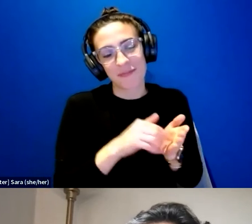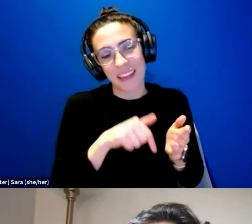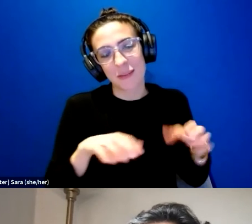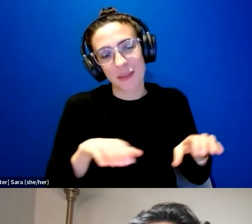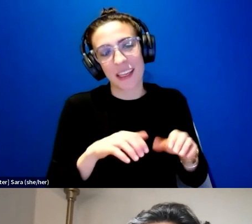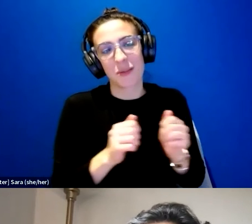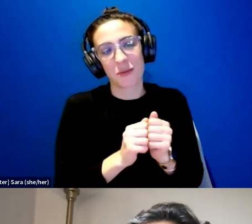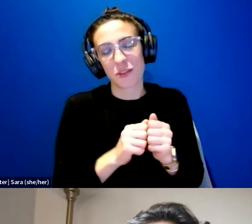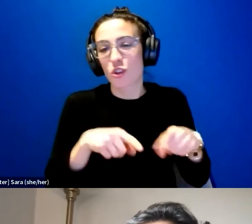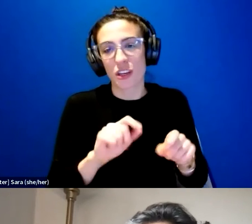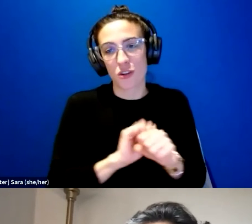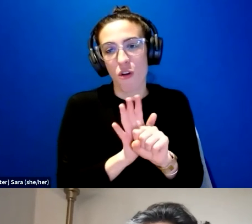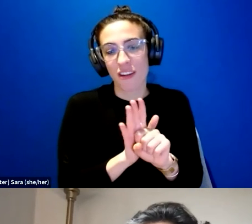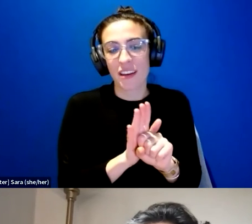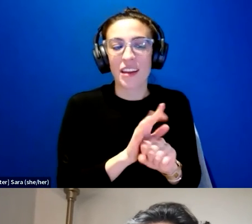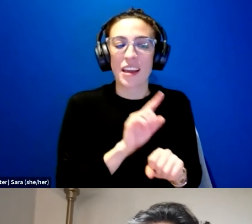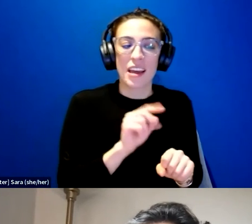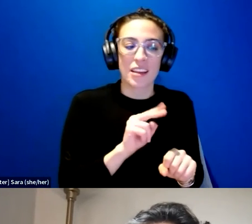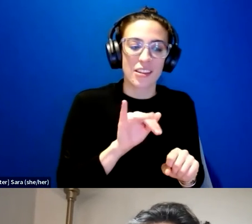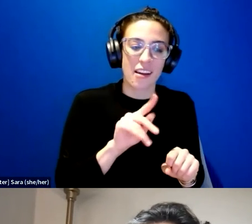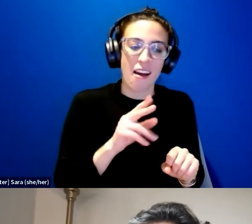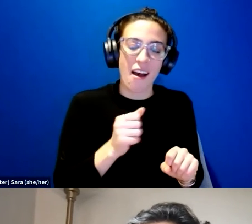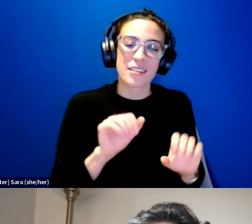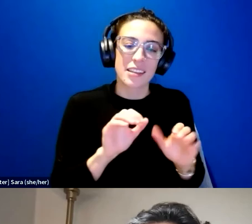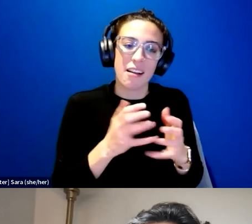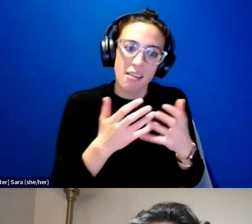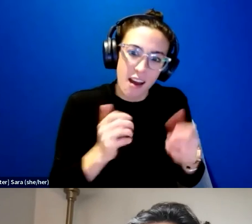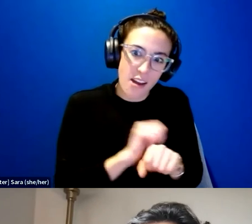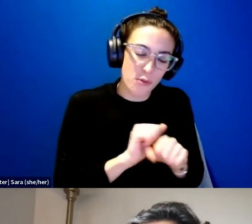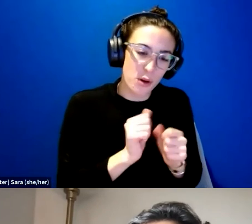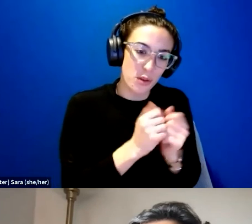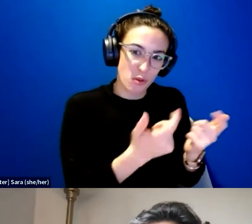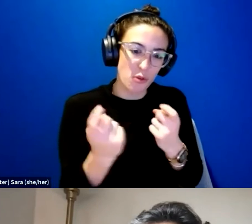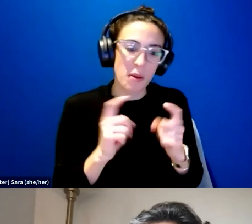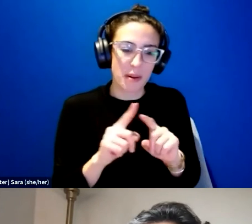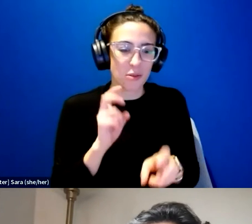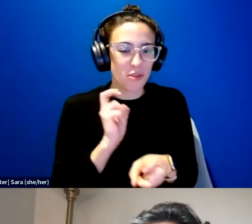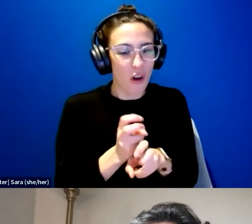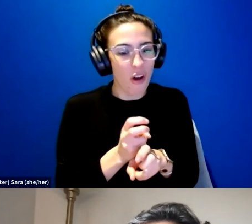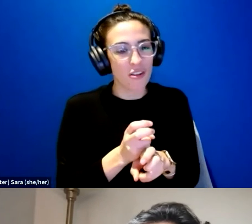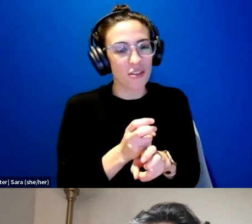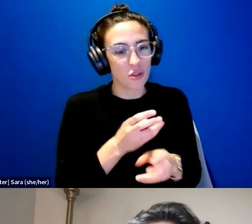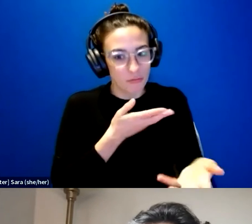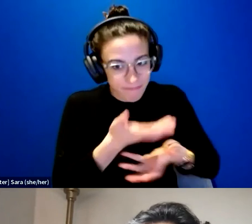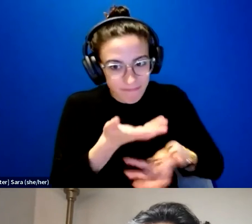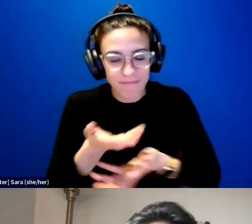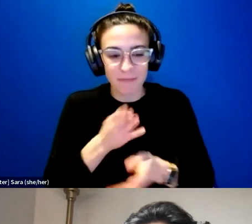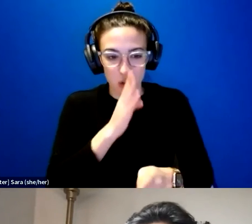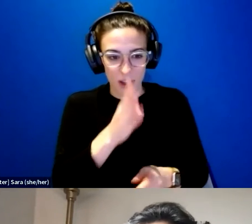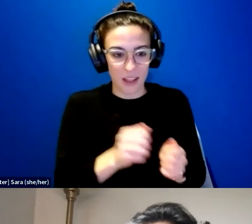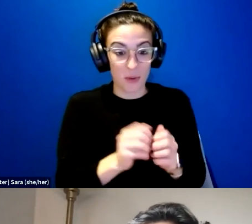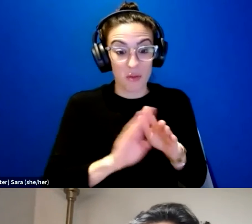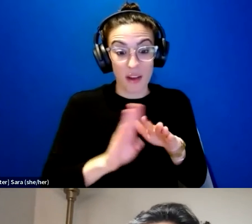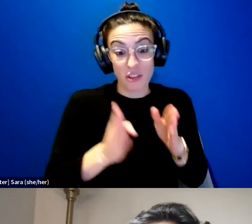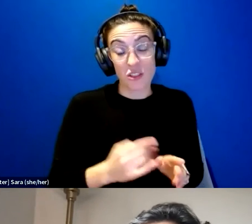recruitment, but we had difficulty working directly with refugees. So in the future, I think working with that and